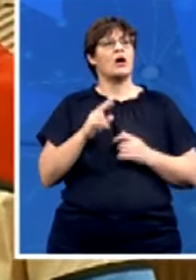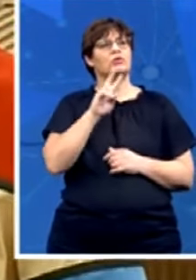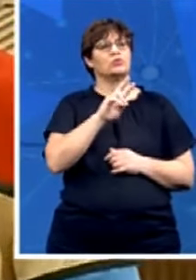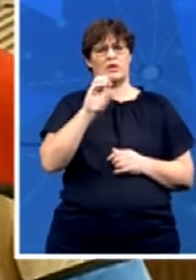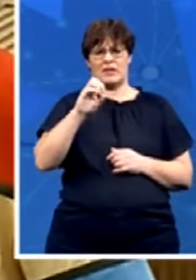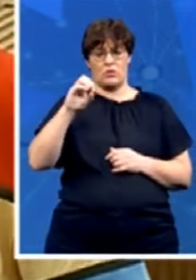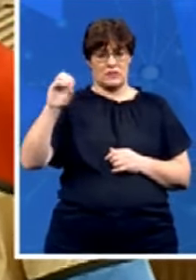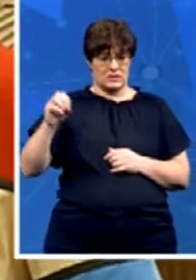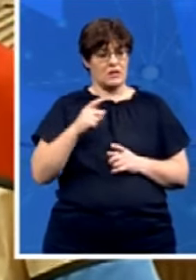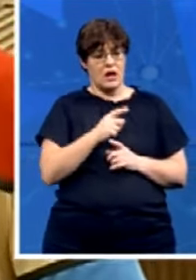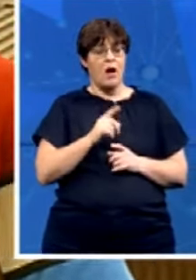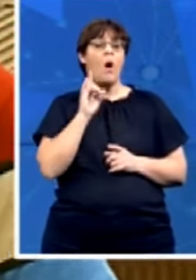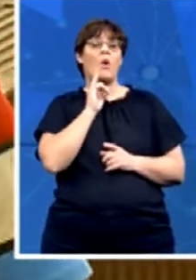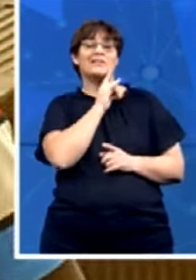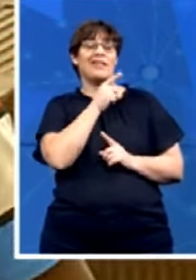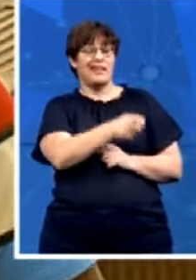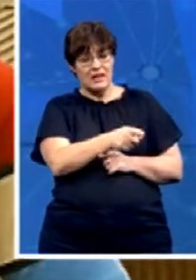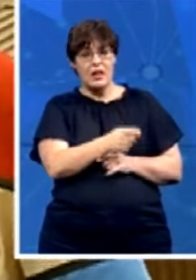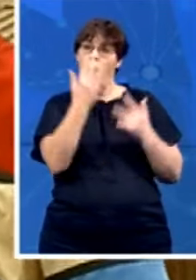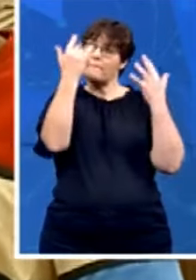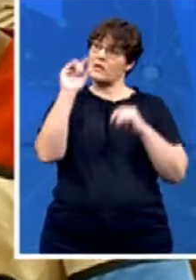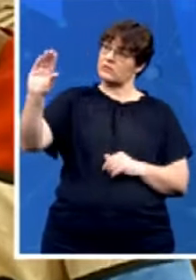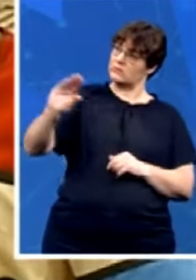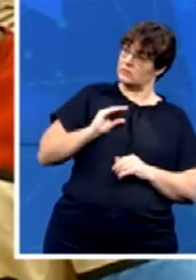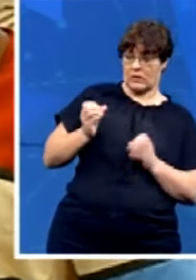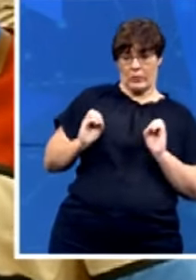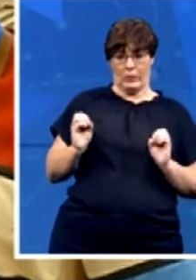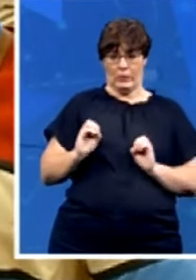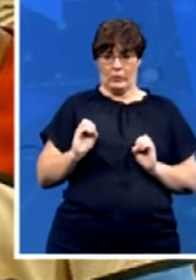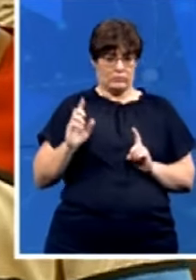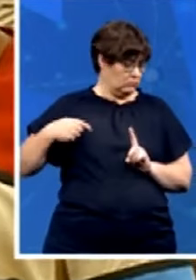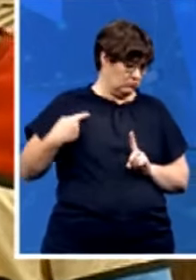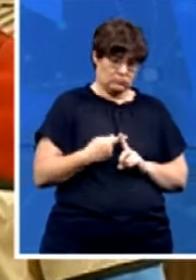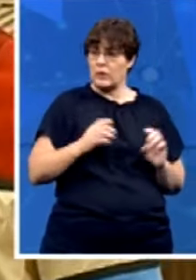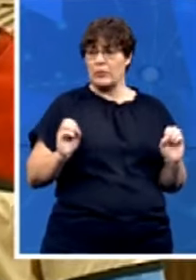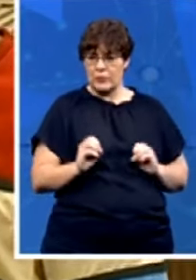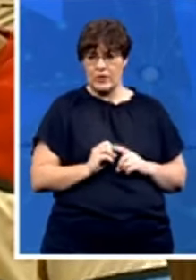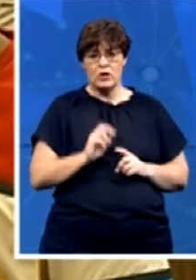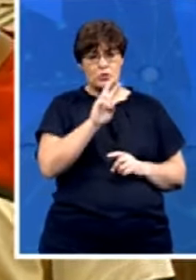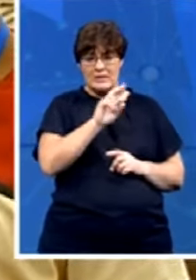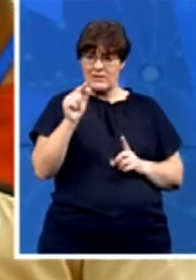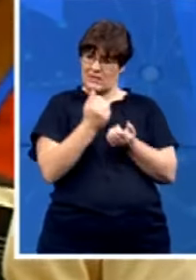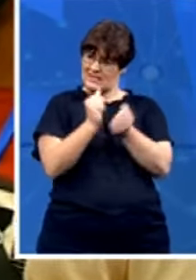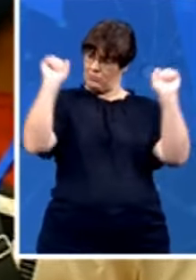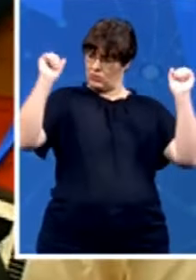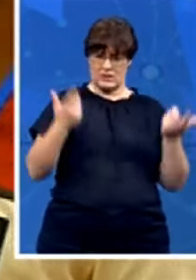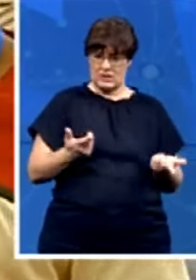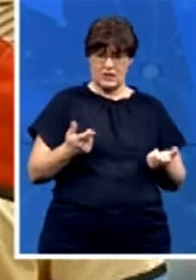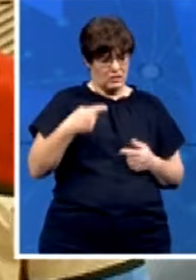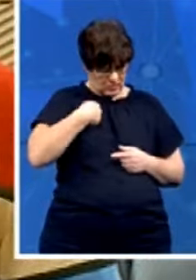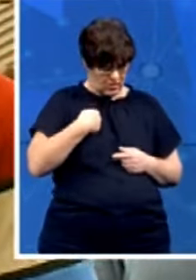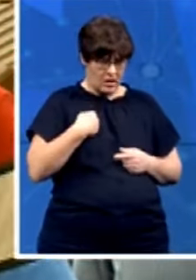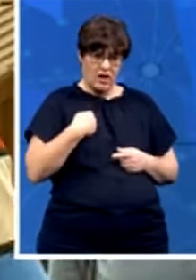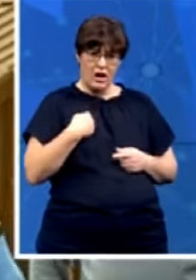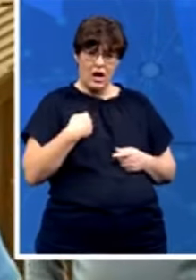any budget from the government since right now after 27 years democracy Dalana didn't get any service delivery that's why the